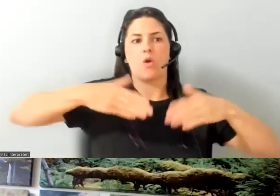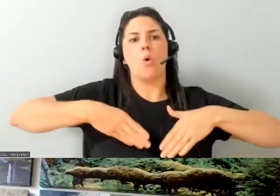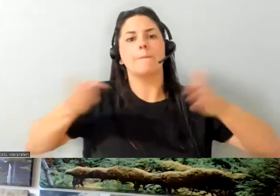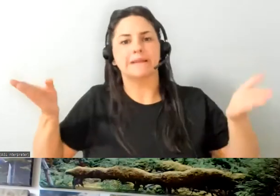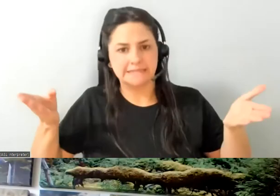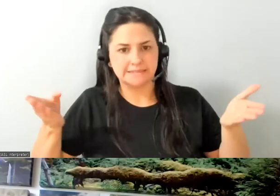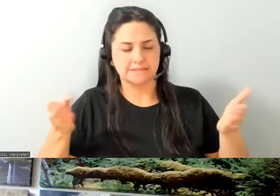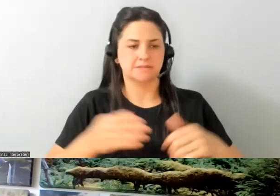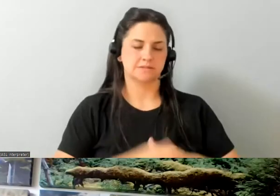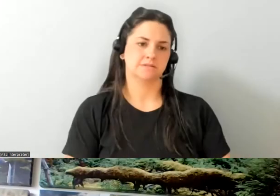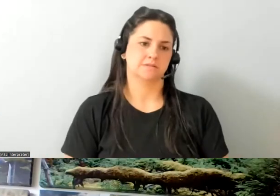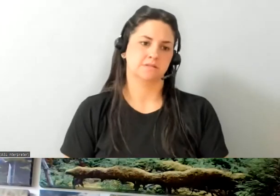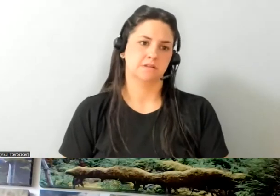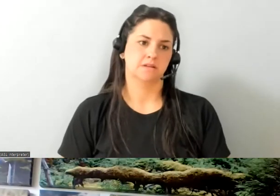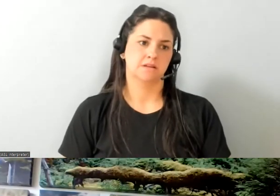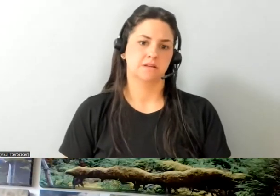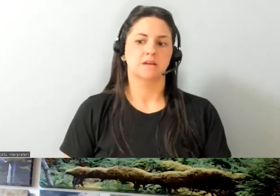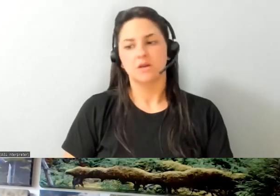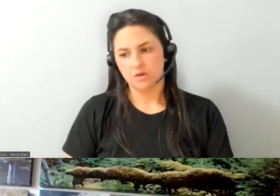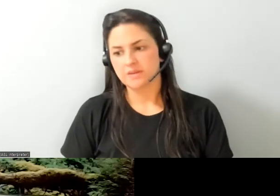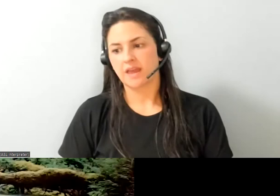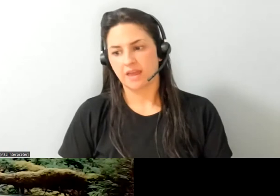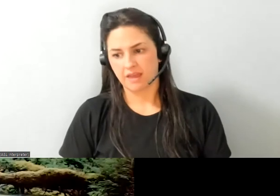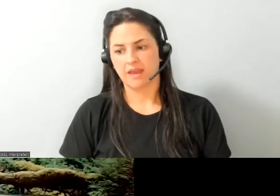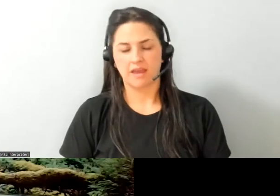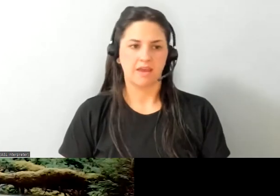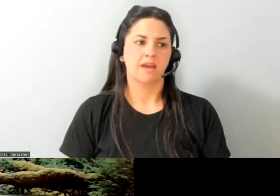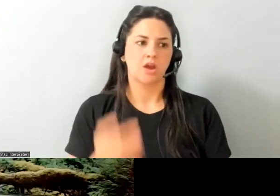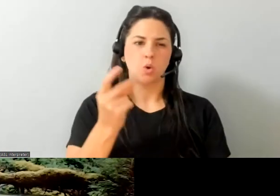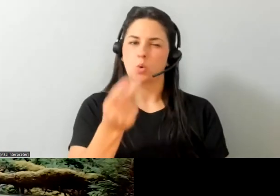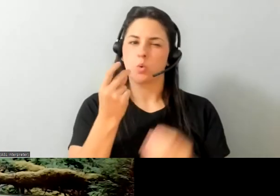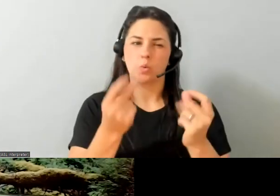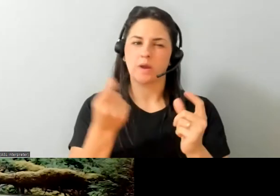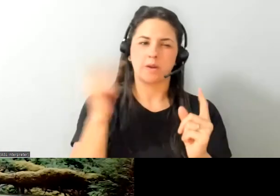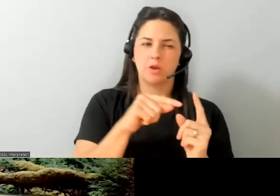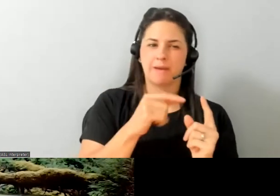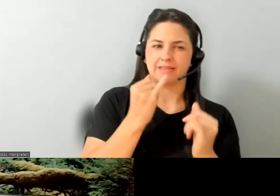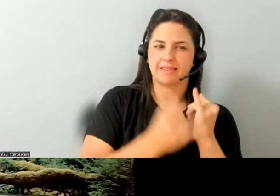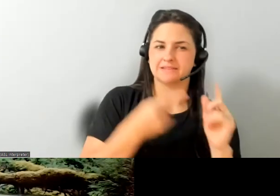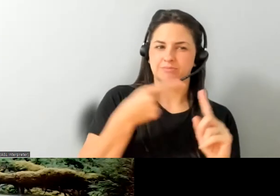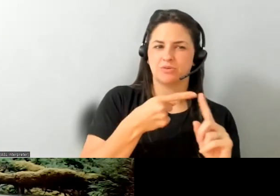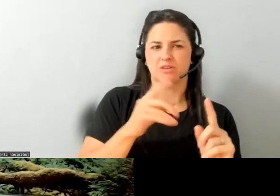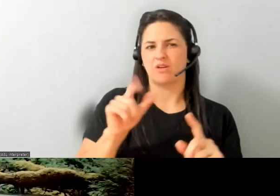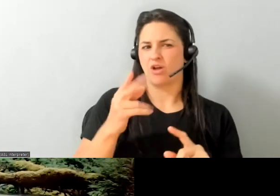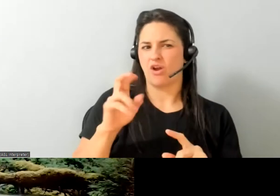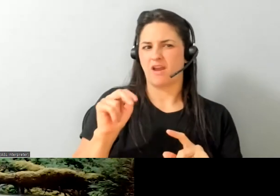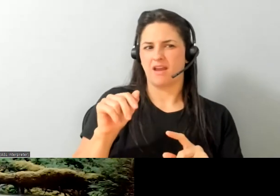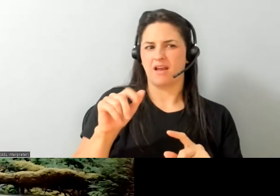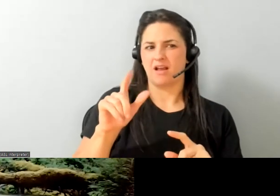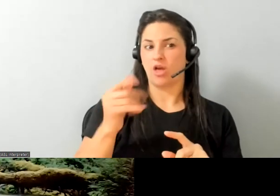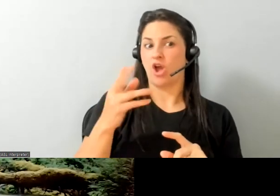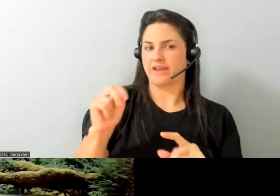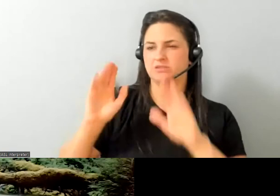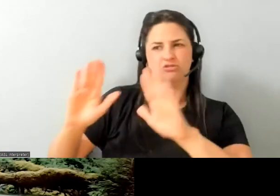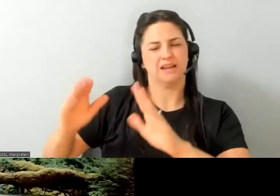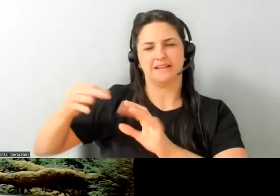yeah and i just want to quickly go back to your your last point uh it was very well explained by lauren but i think there's also a connection too